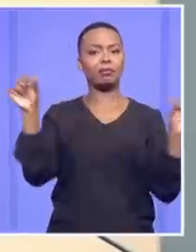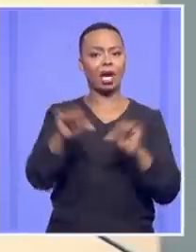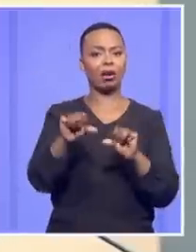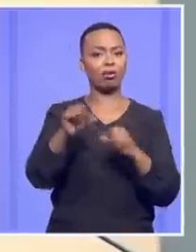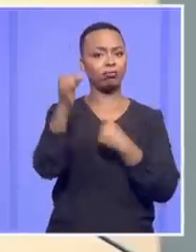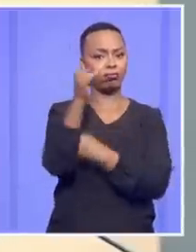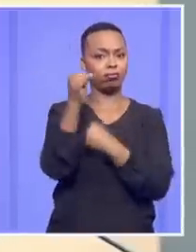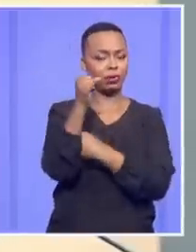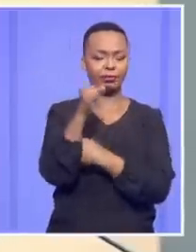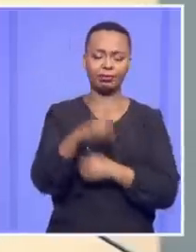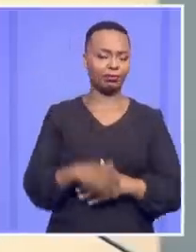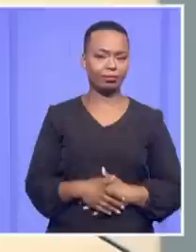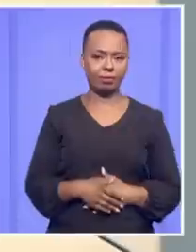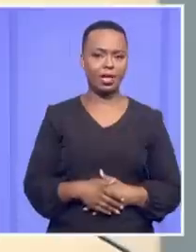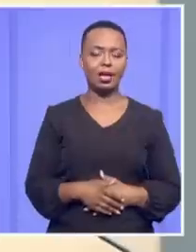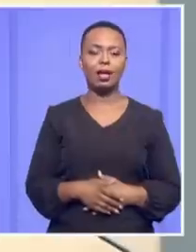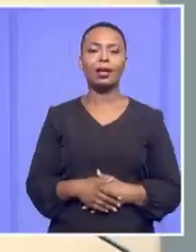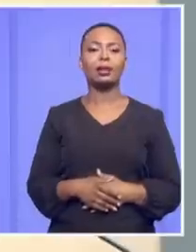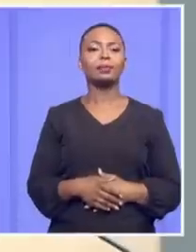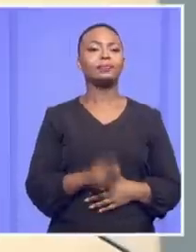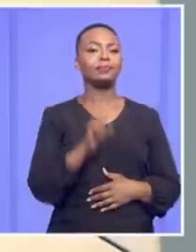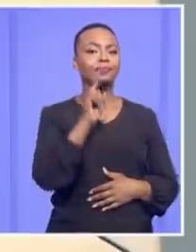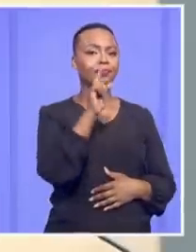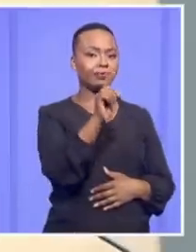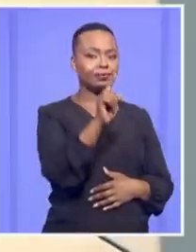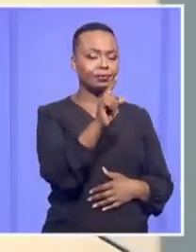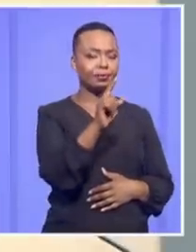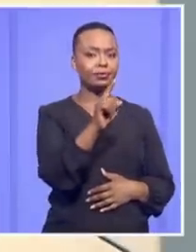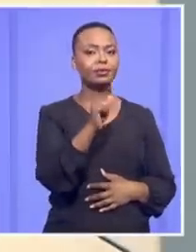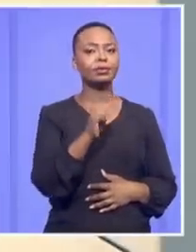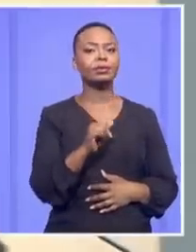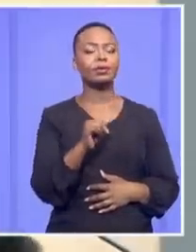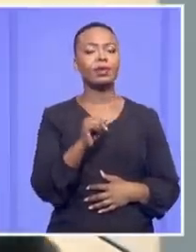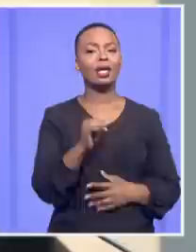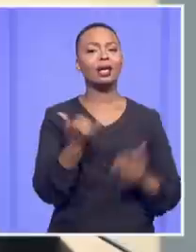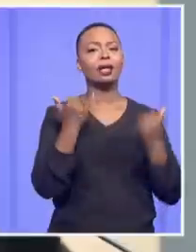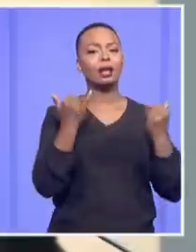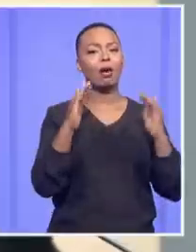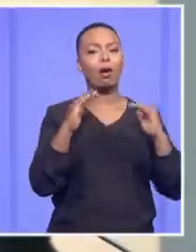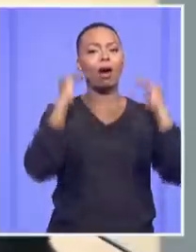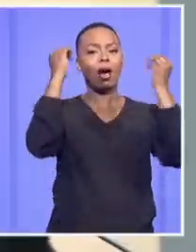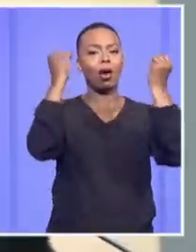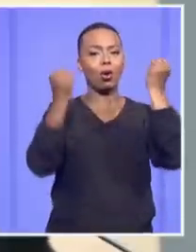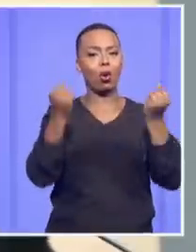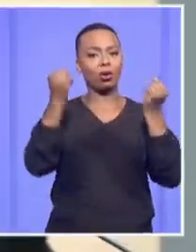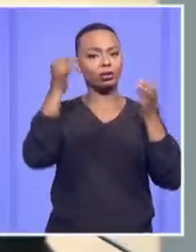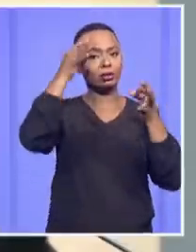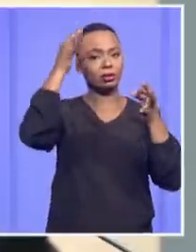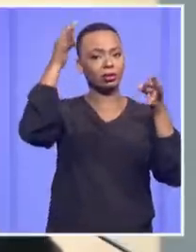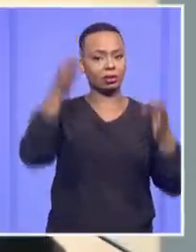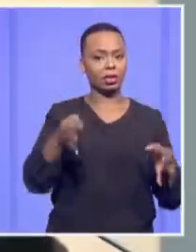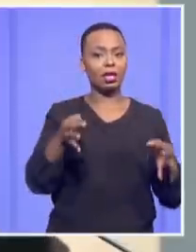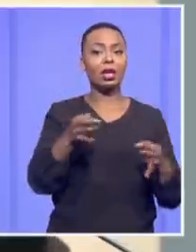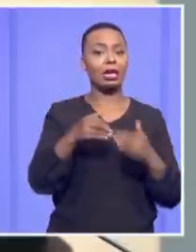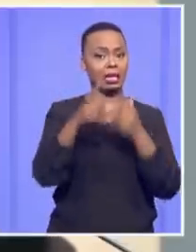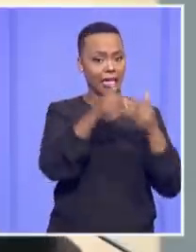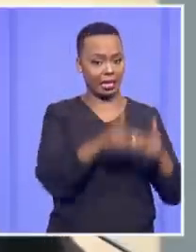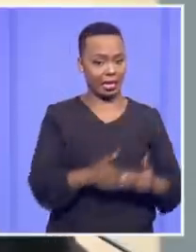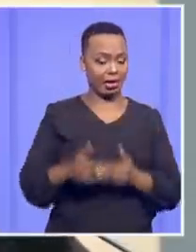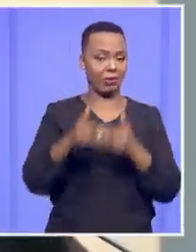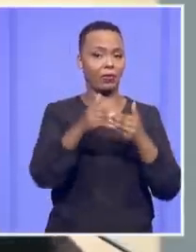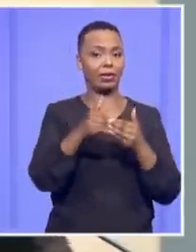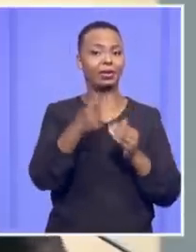converse of that is that, and I mean it's self-evident, as the highest court, one must be very careful to set precedent,